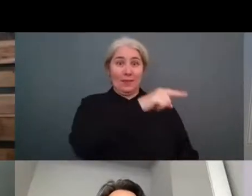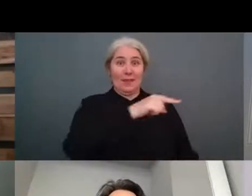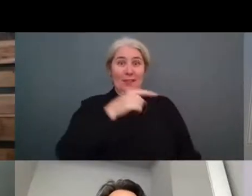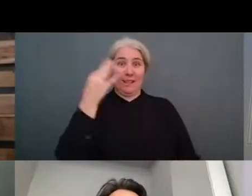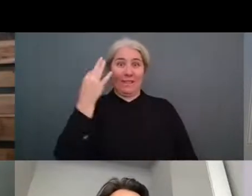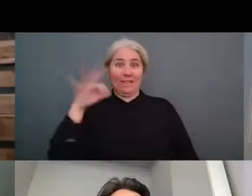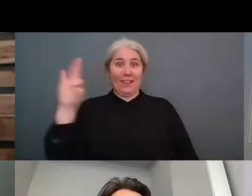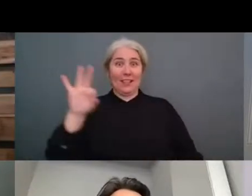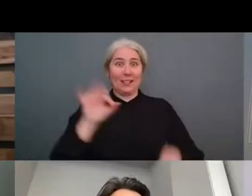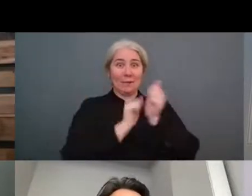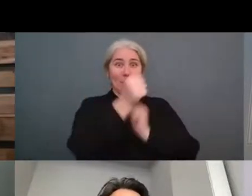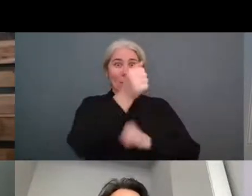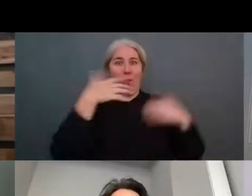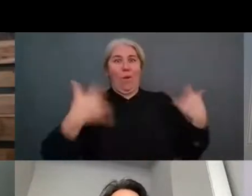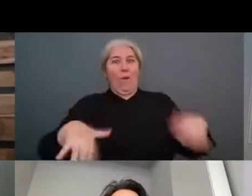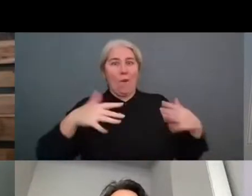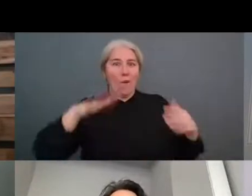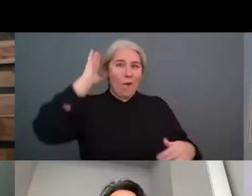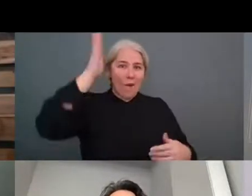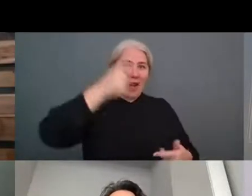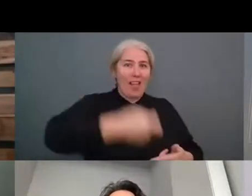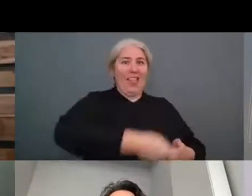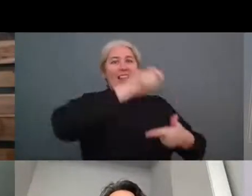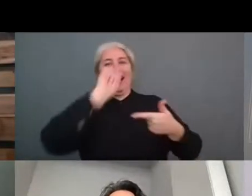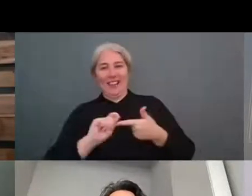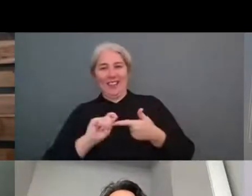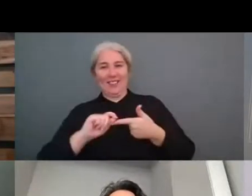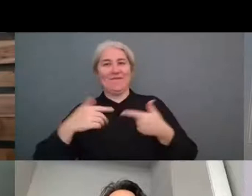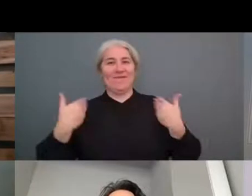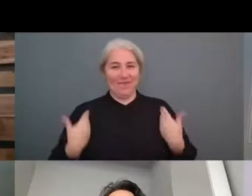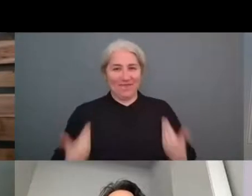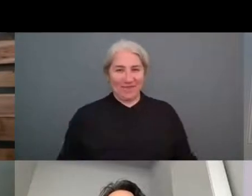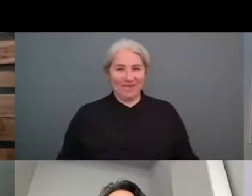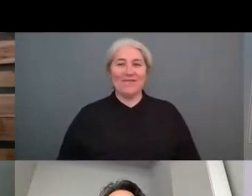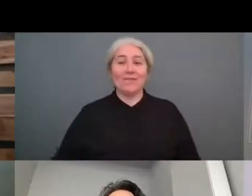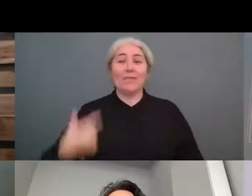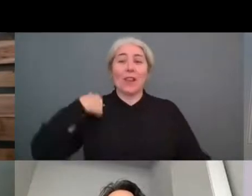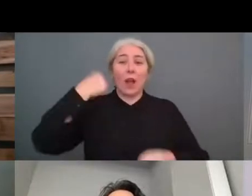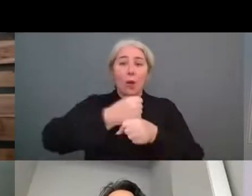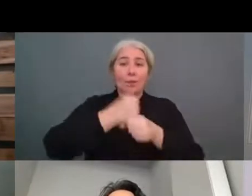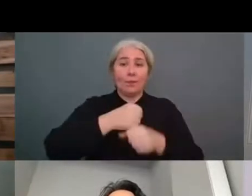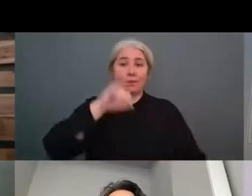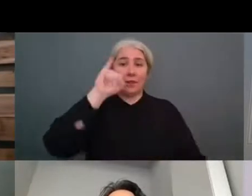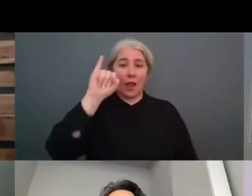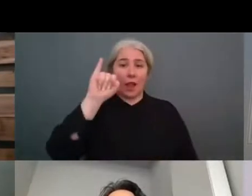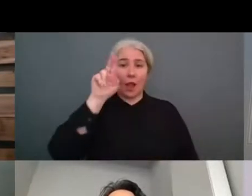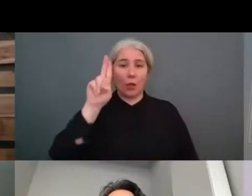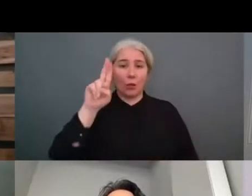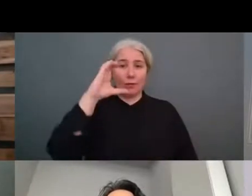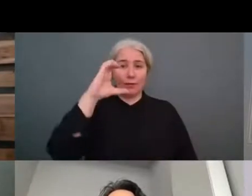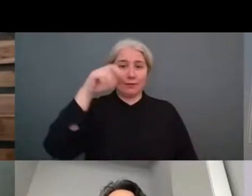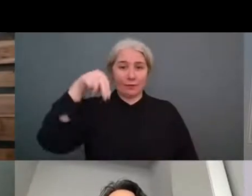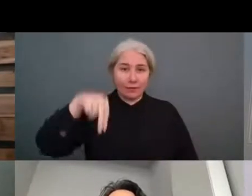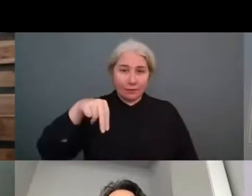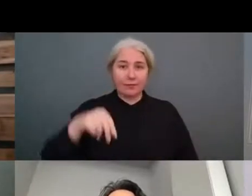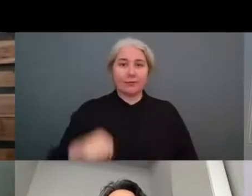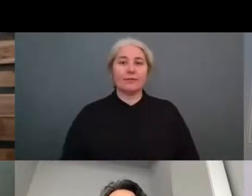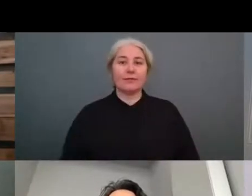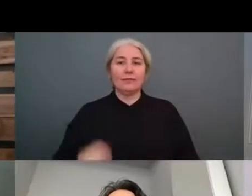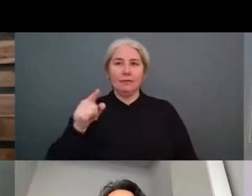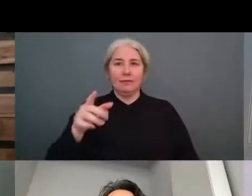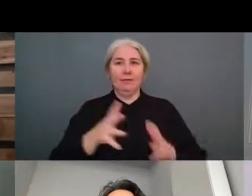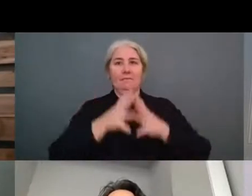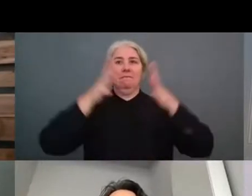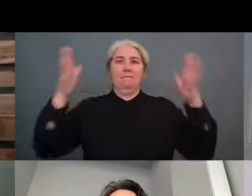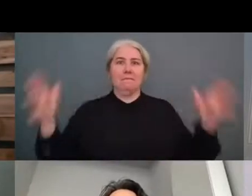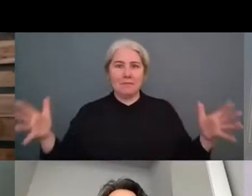um i work for iucn which is like a membership organization the largest conservation or you know membership organization